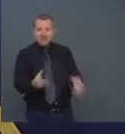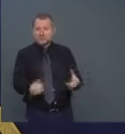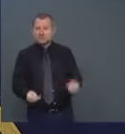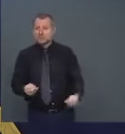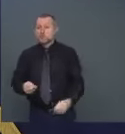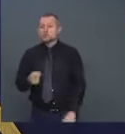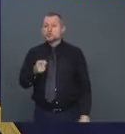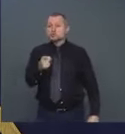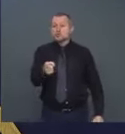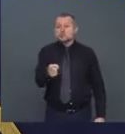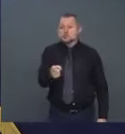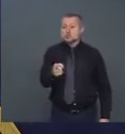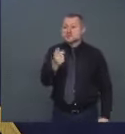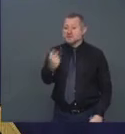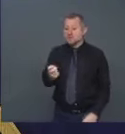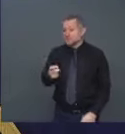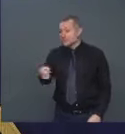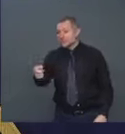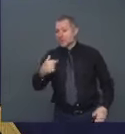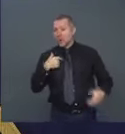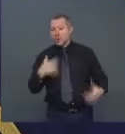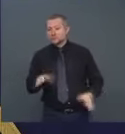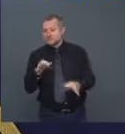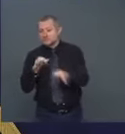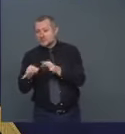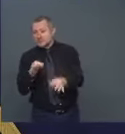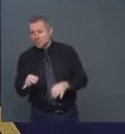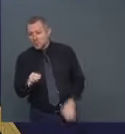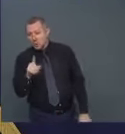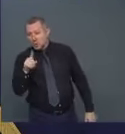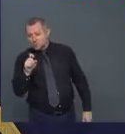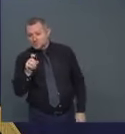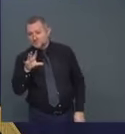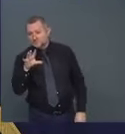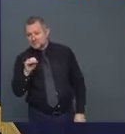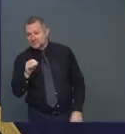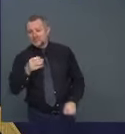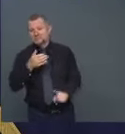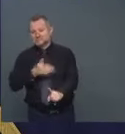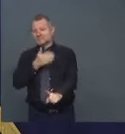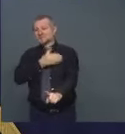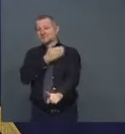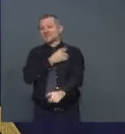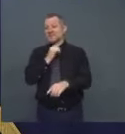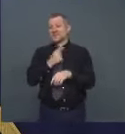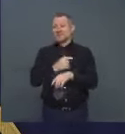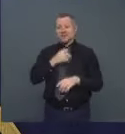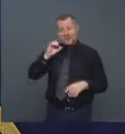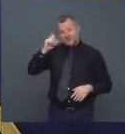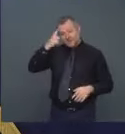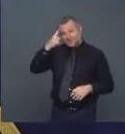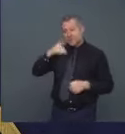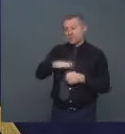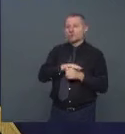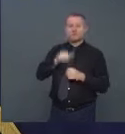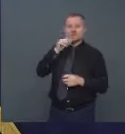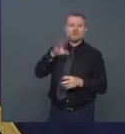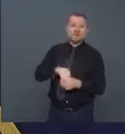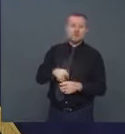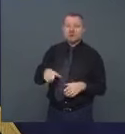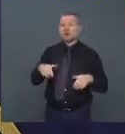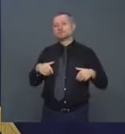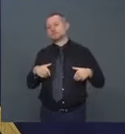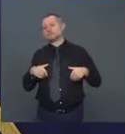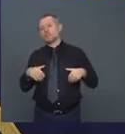And I said, 150 times, local governments are not doing compliance. On the bars, restaurants,